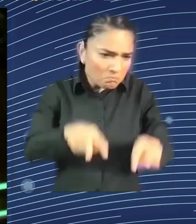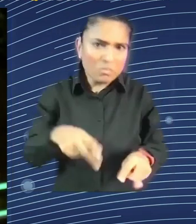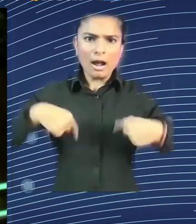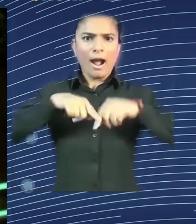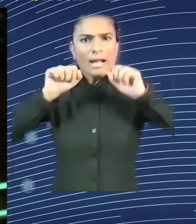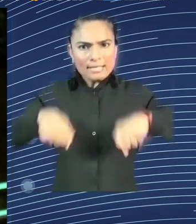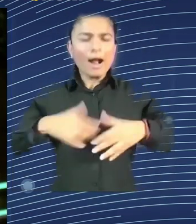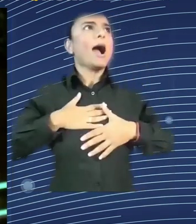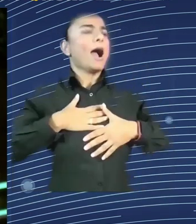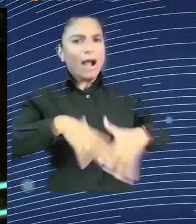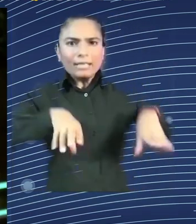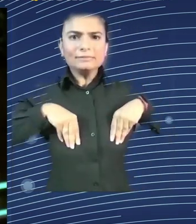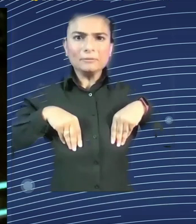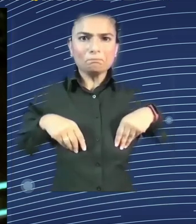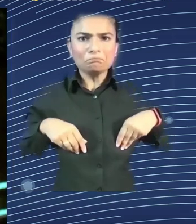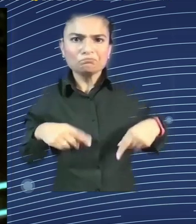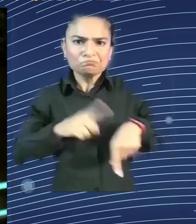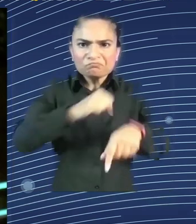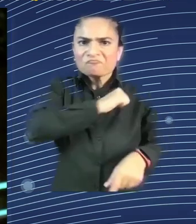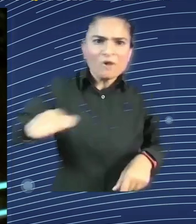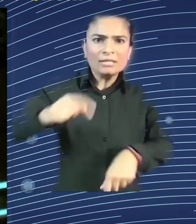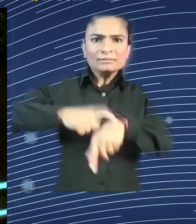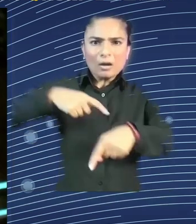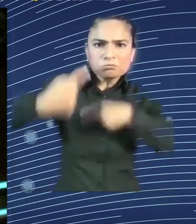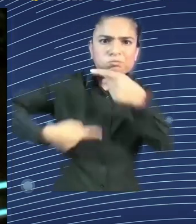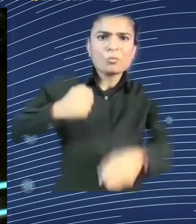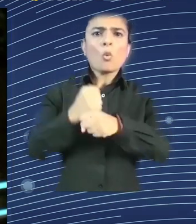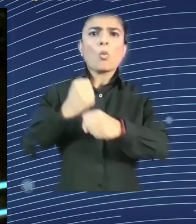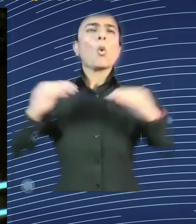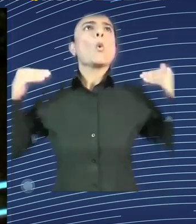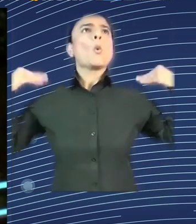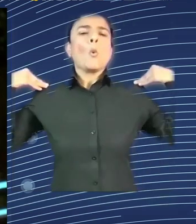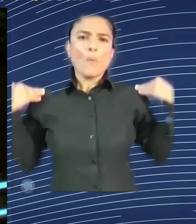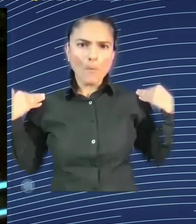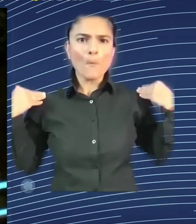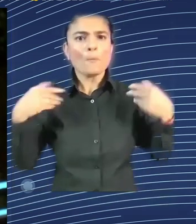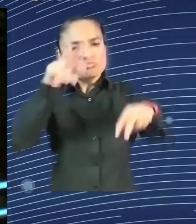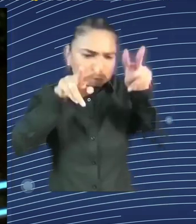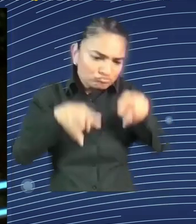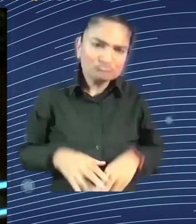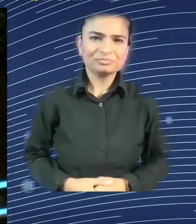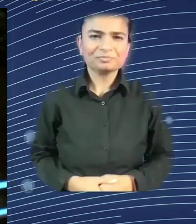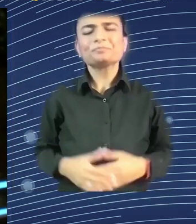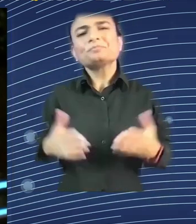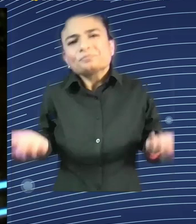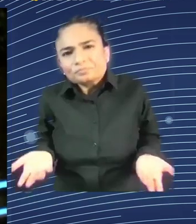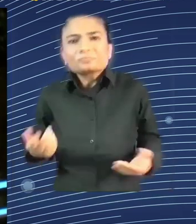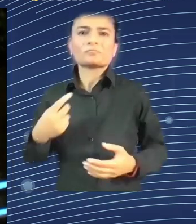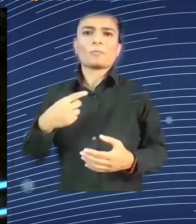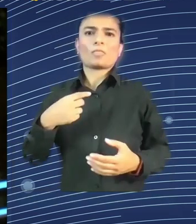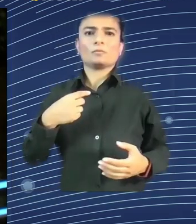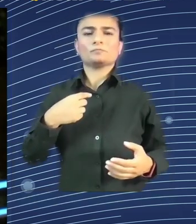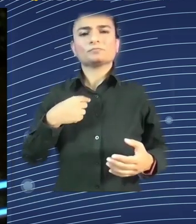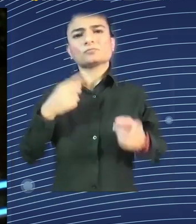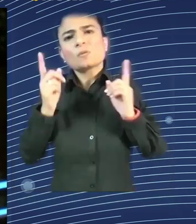could say, perhaps, we could try to ask ChatGPT to ask speeches for the commissioners. Normally,